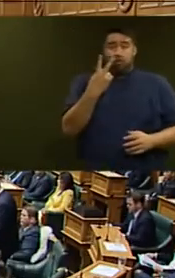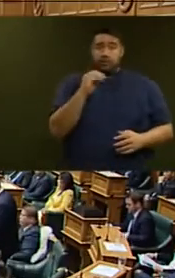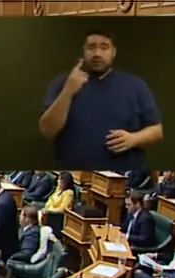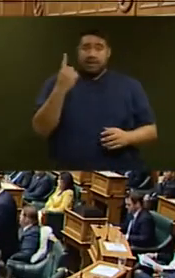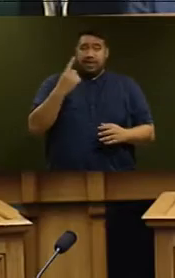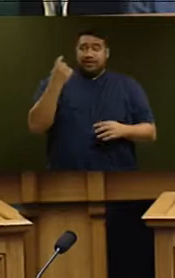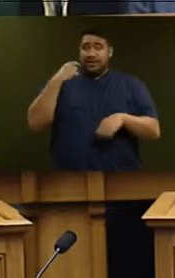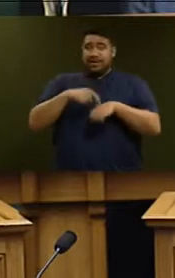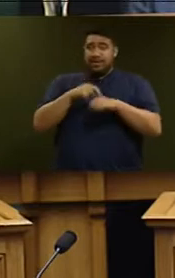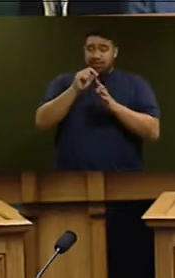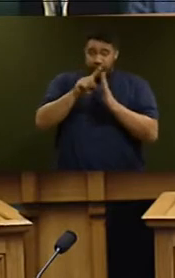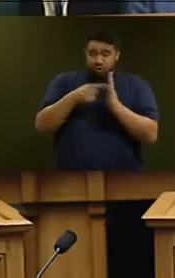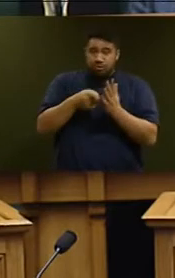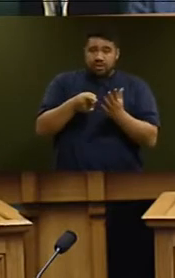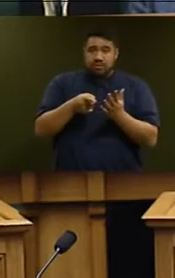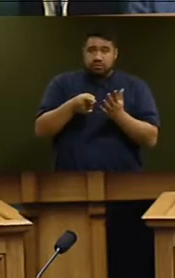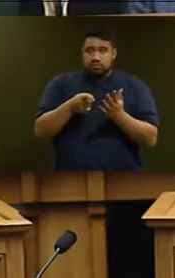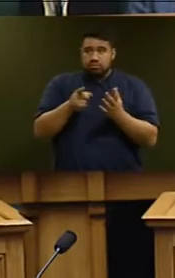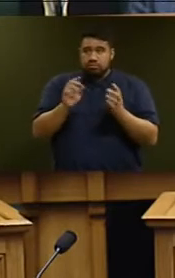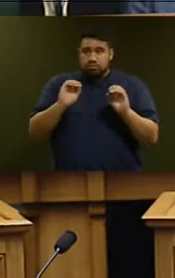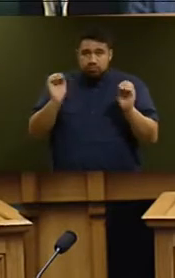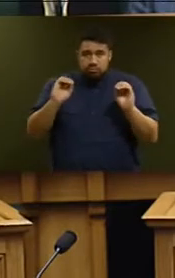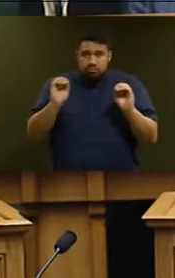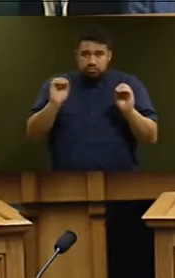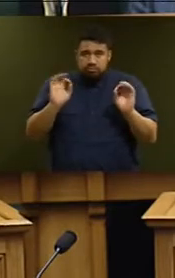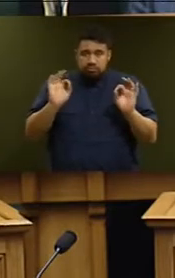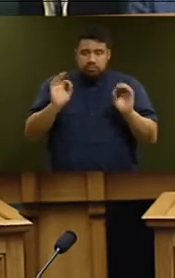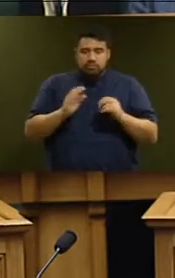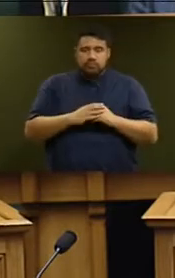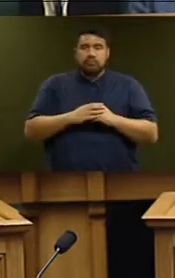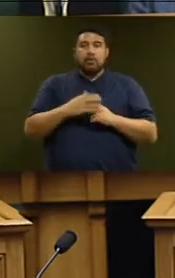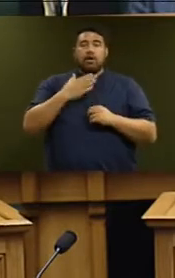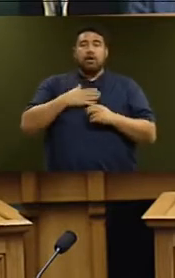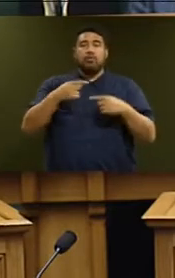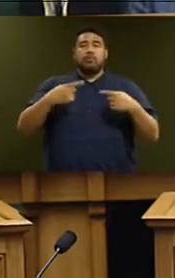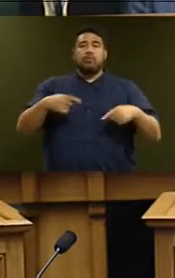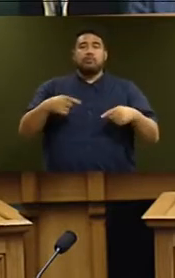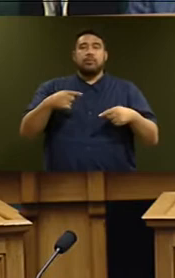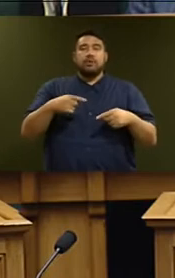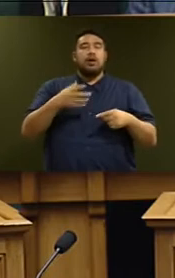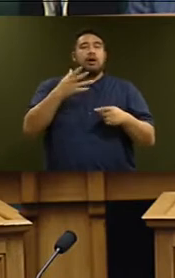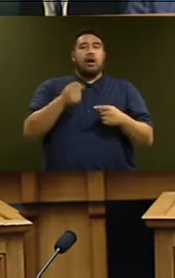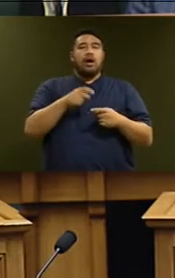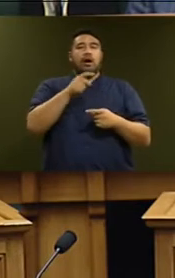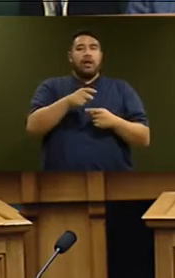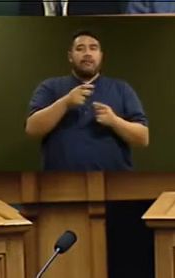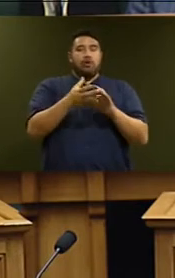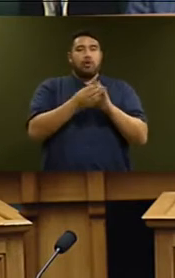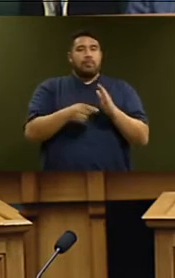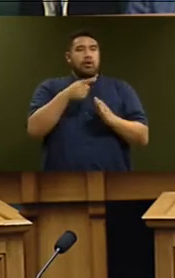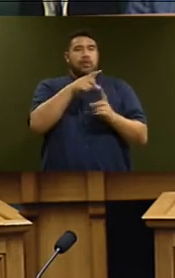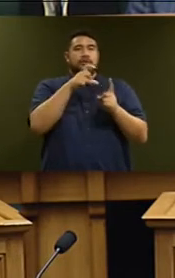Point of order, the... Shane Rittig, Dr Shane Rittig. I seek leave to table Deloitte's conflict of interest declaration for the independent